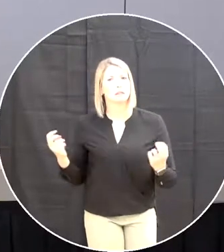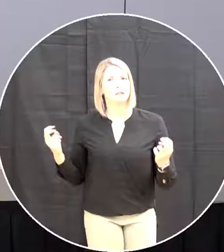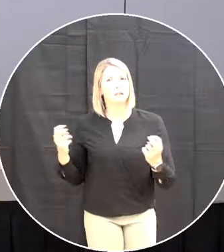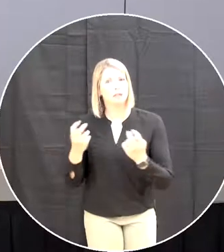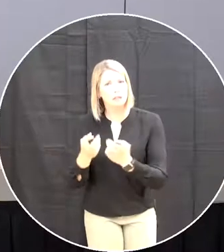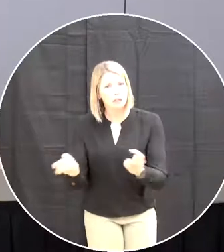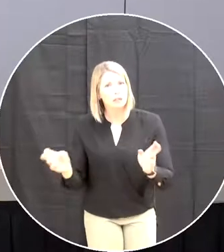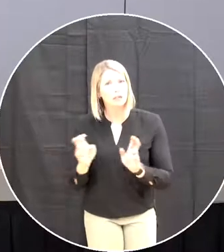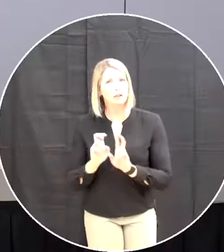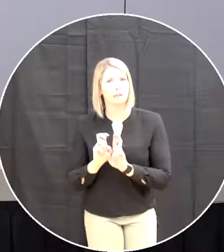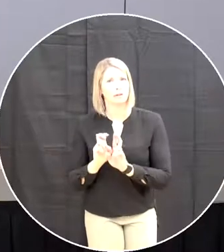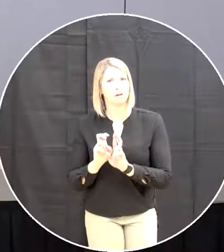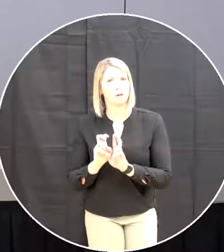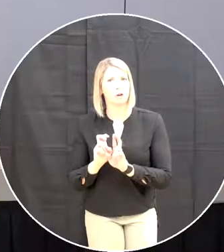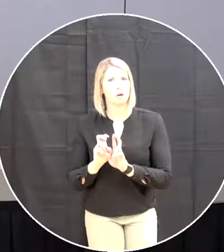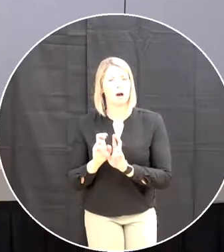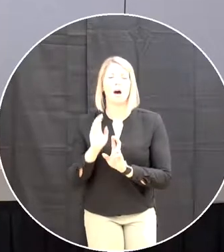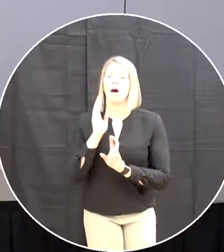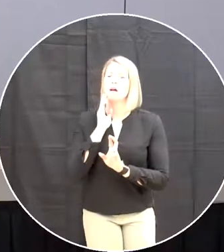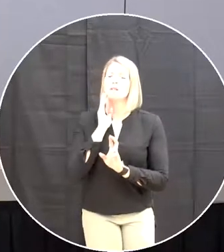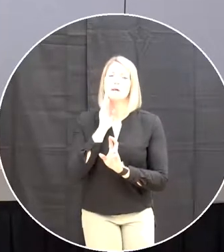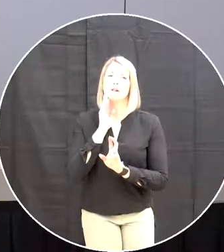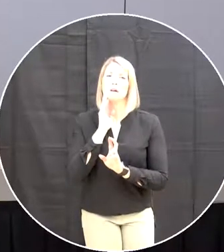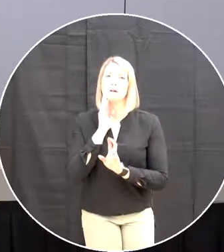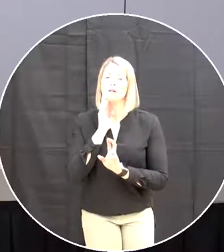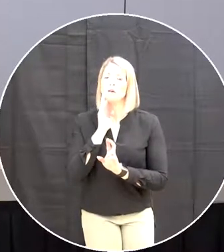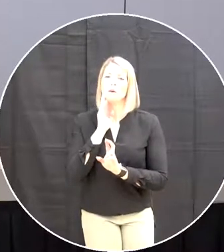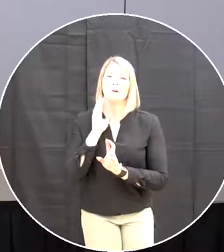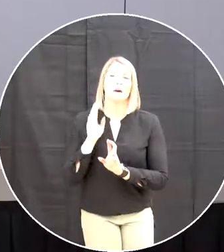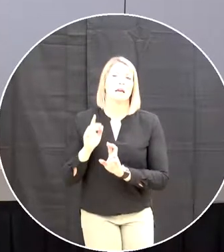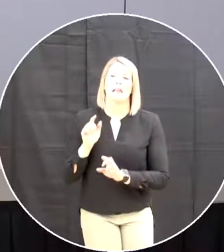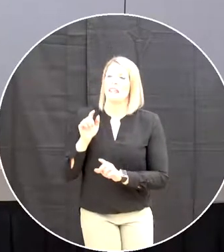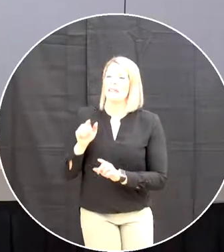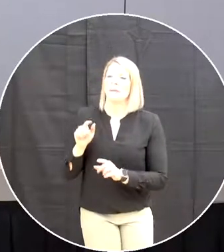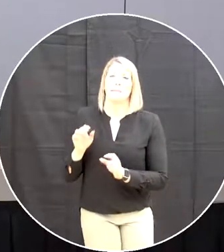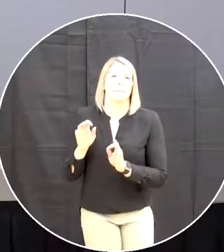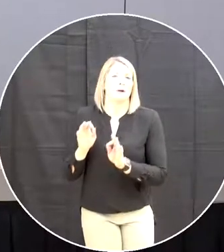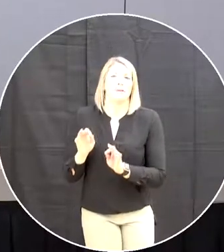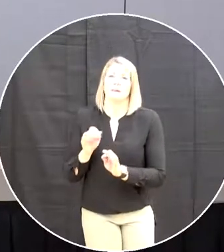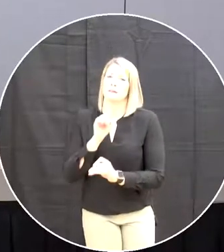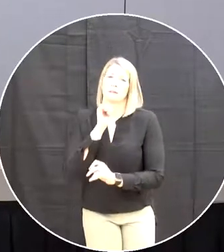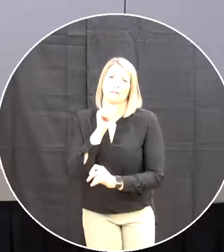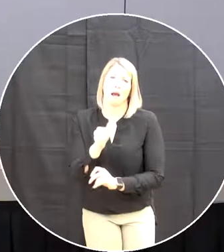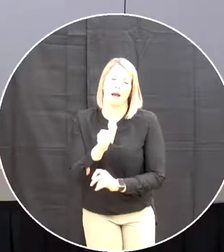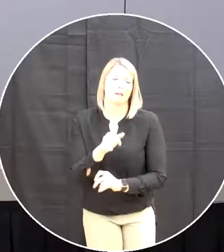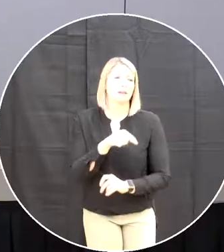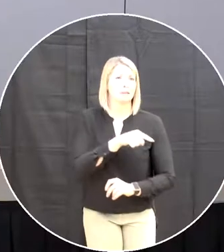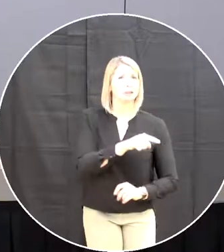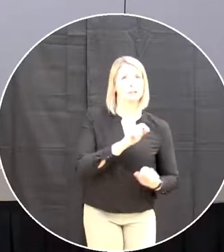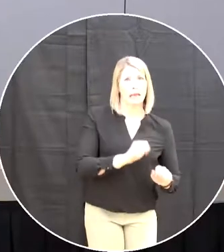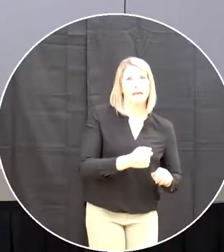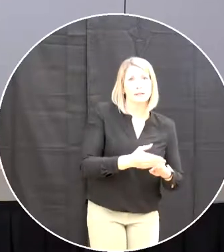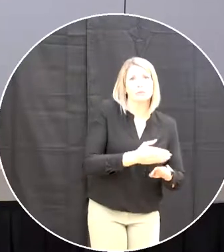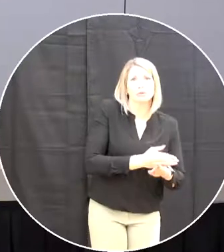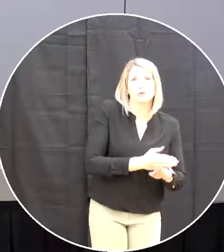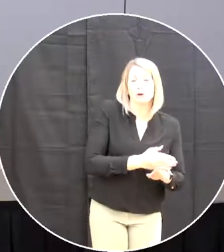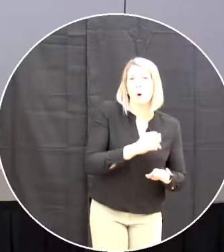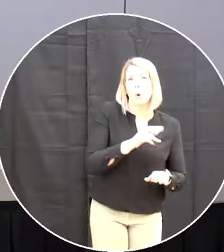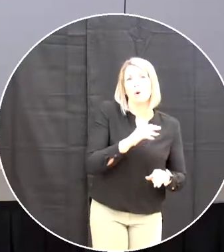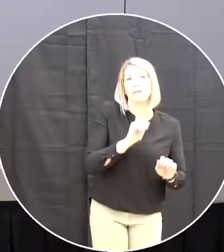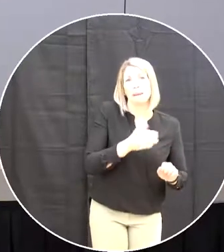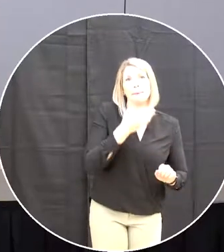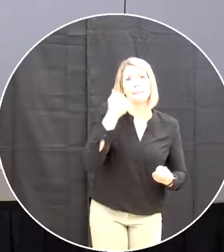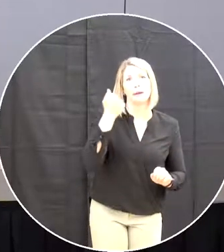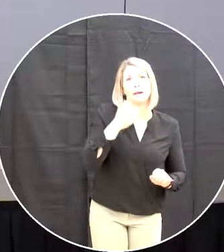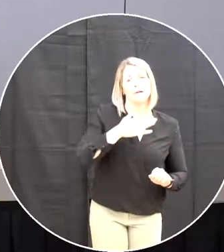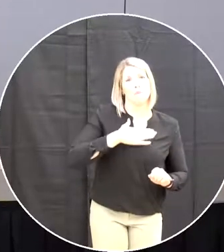the uh the perfect to be the enemy of the good simply because it can't be perfect doesn't mean we don't go with it so i'm suggesting that